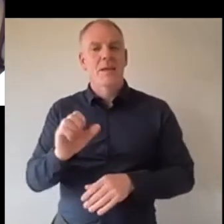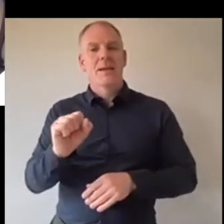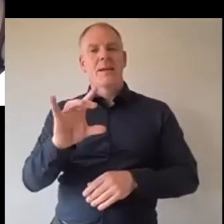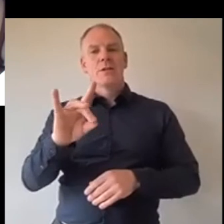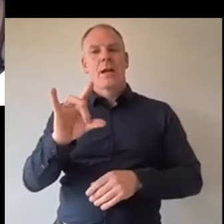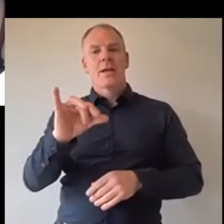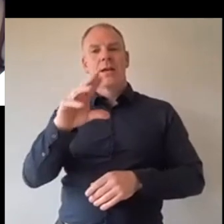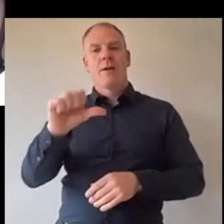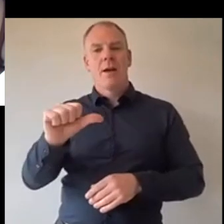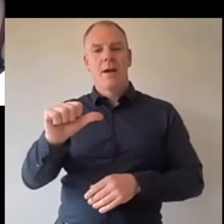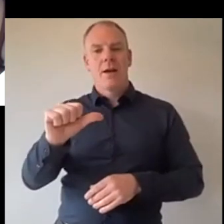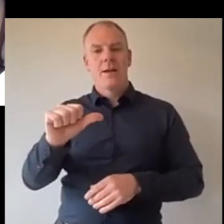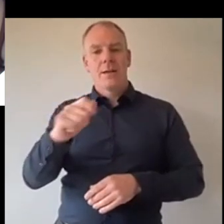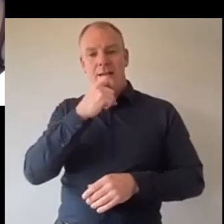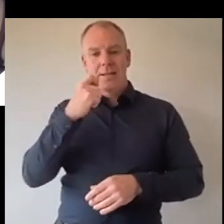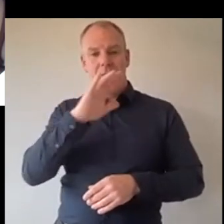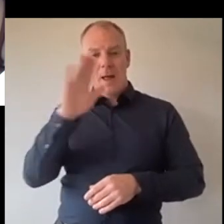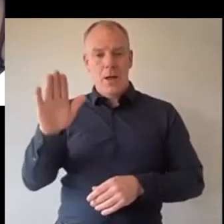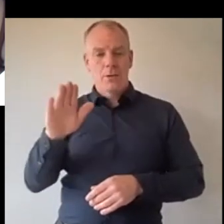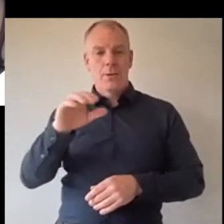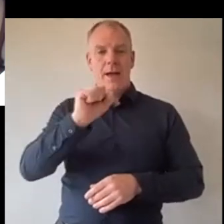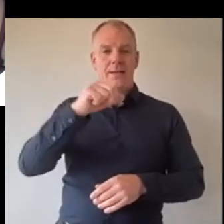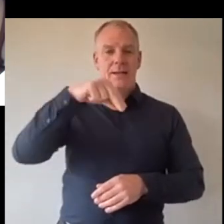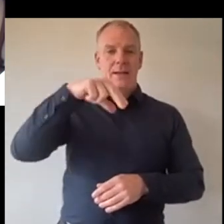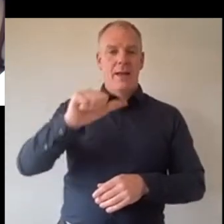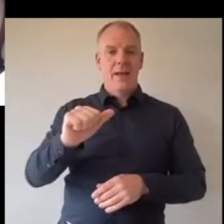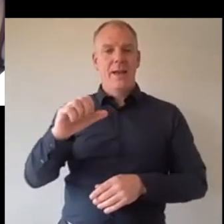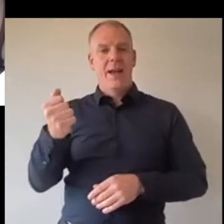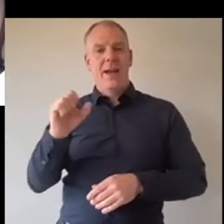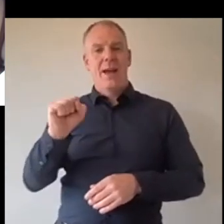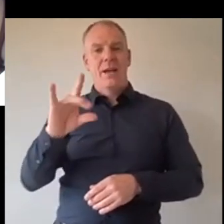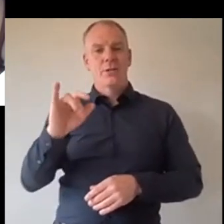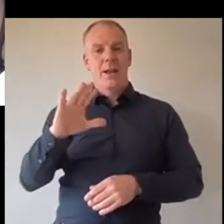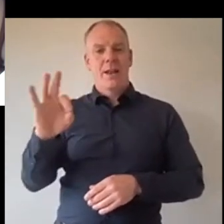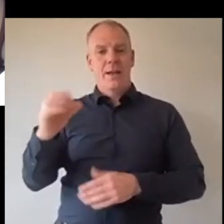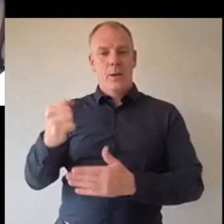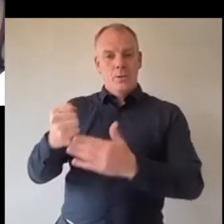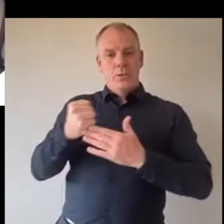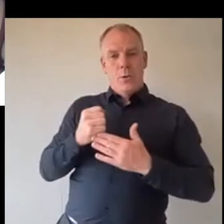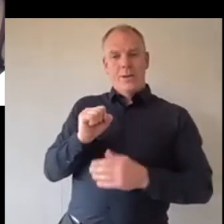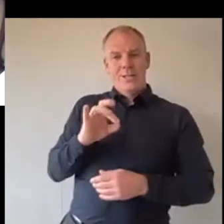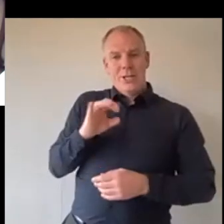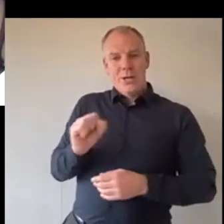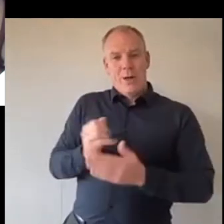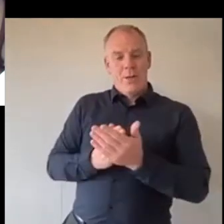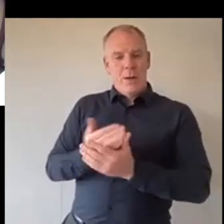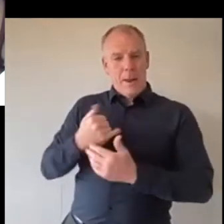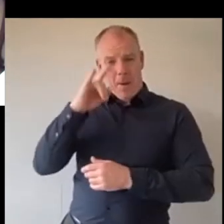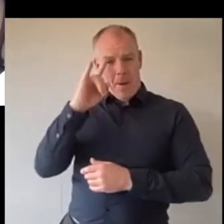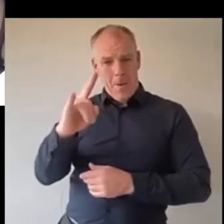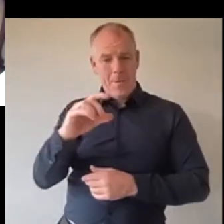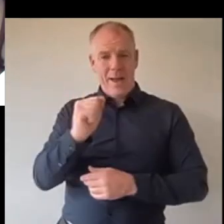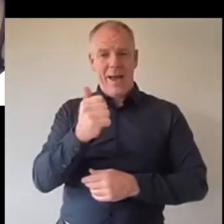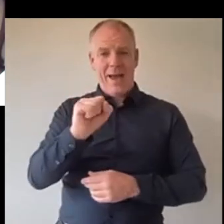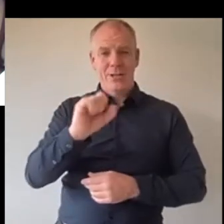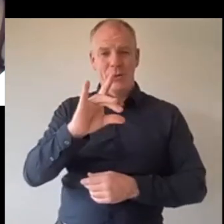wanted to say a shout out to amazing sna ashen for all the support she gave she gave shakira and I hope ashen is very very proud